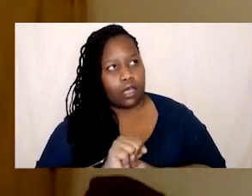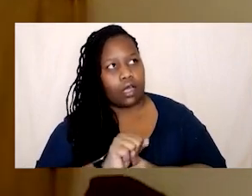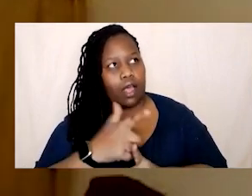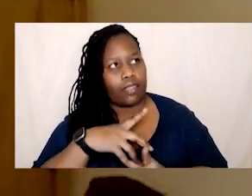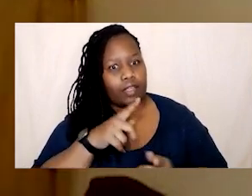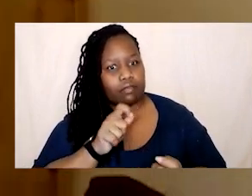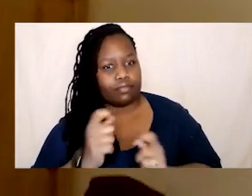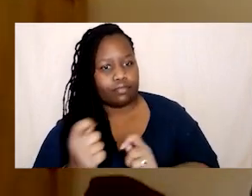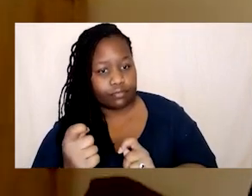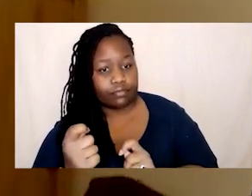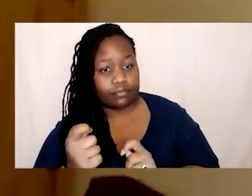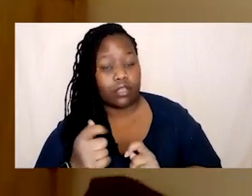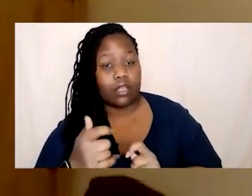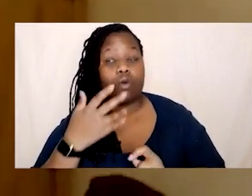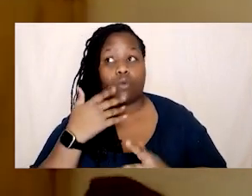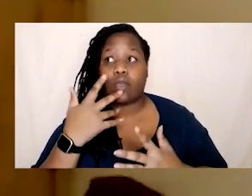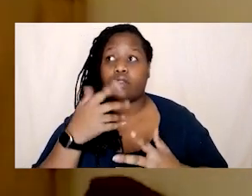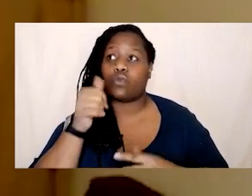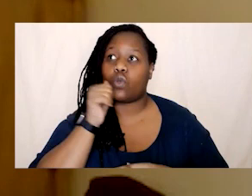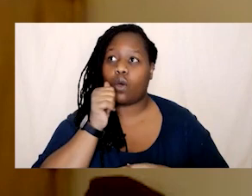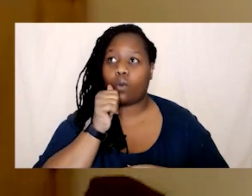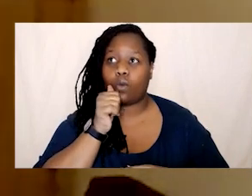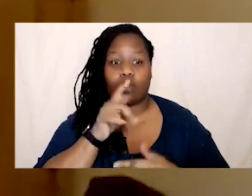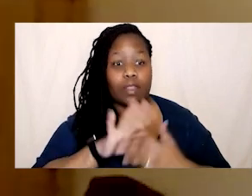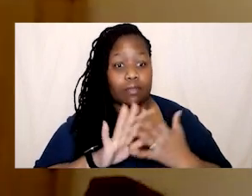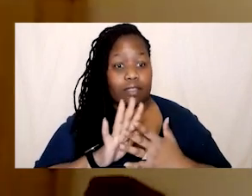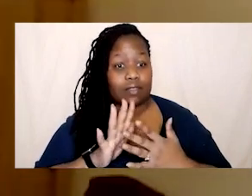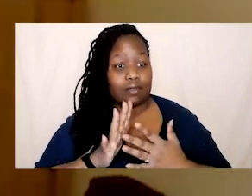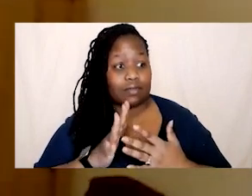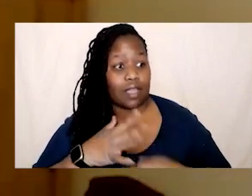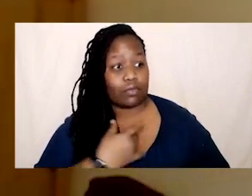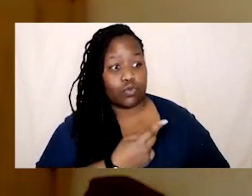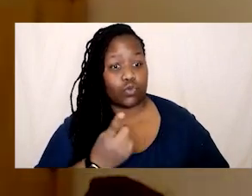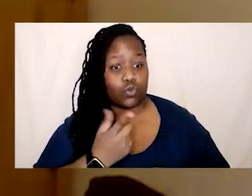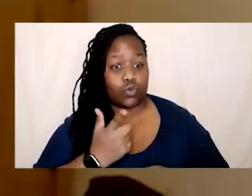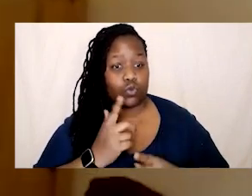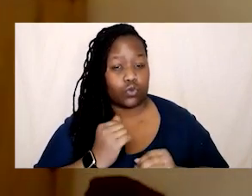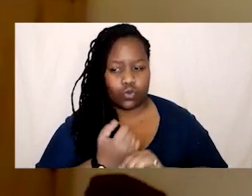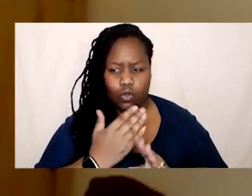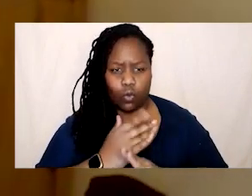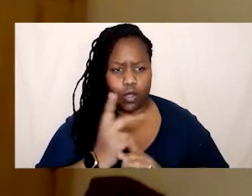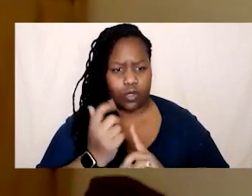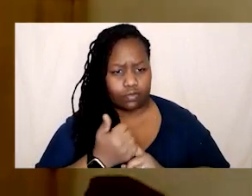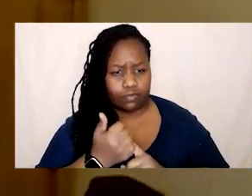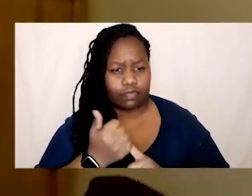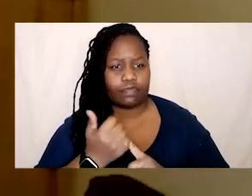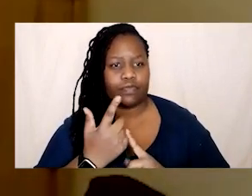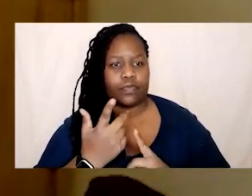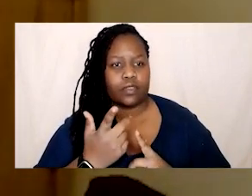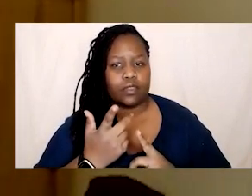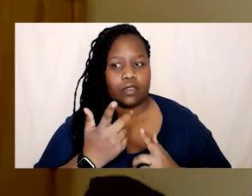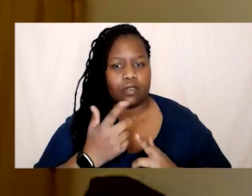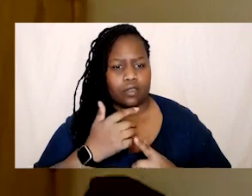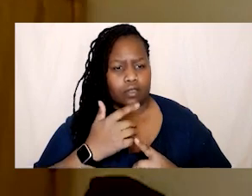but once you know kind of it is up to you to do that work to unlearn you know and you don't have to do it alone like we have like white